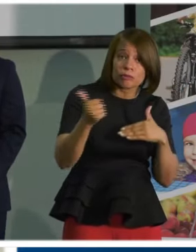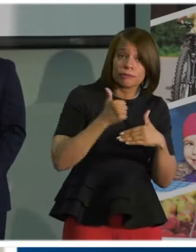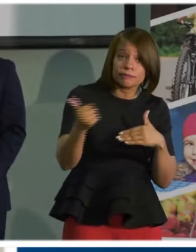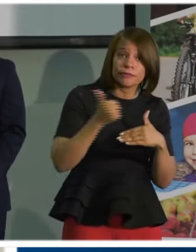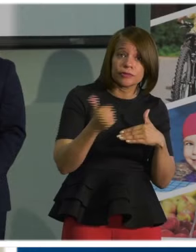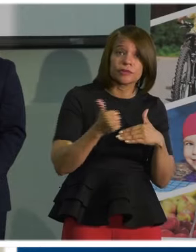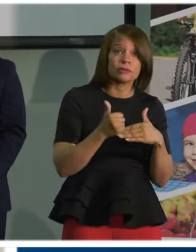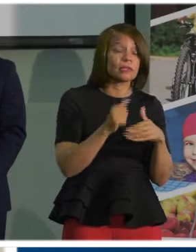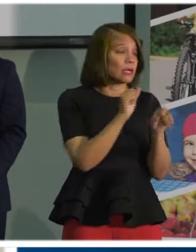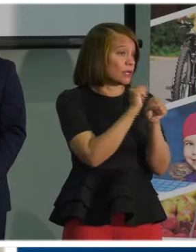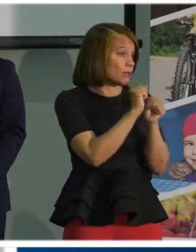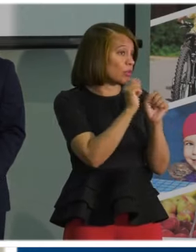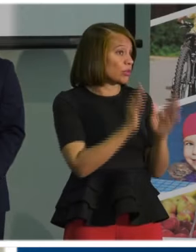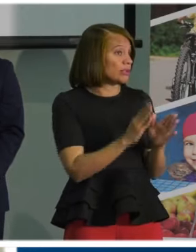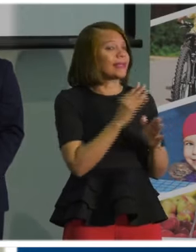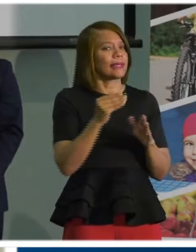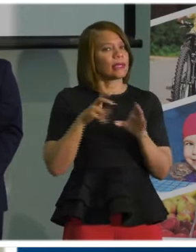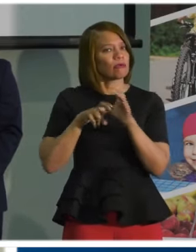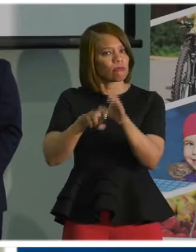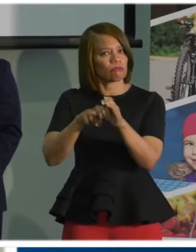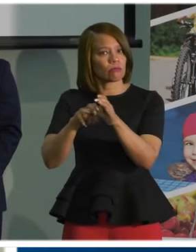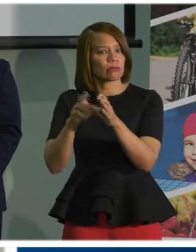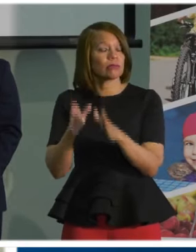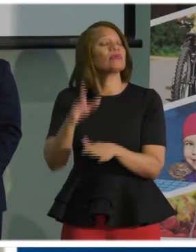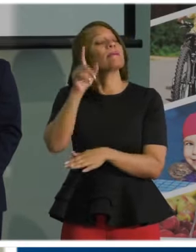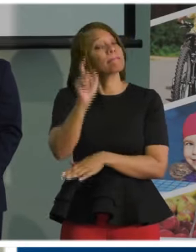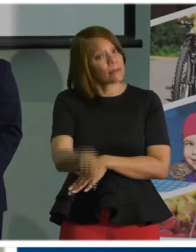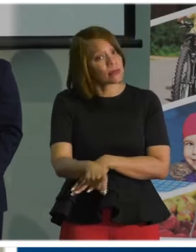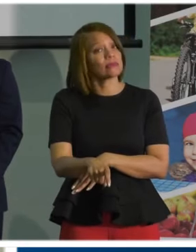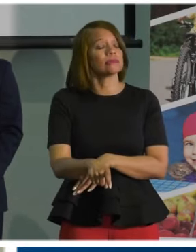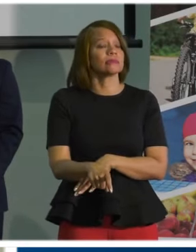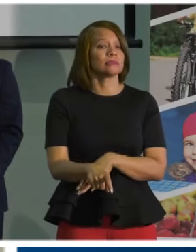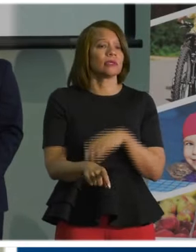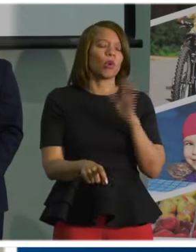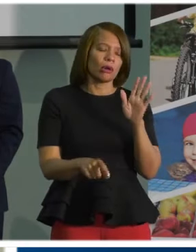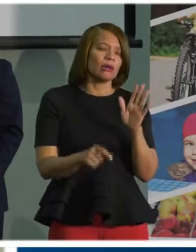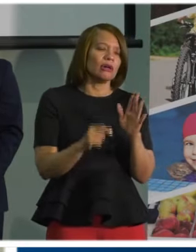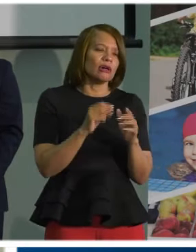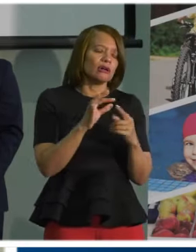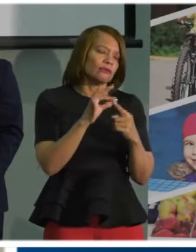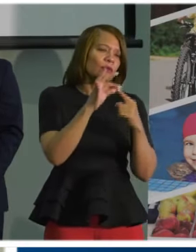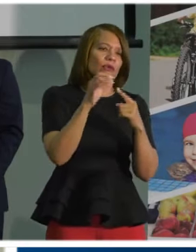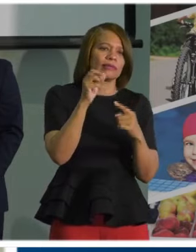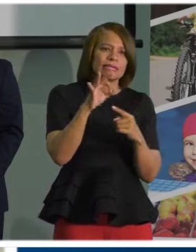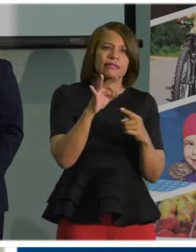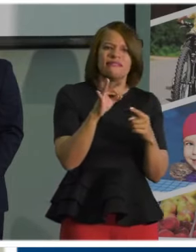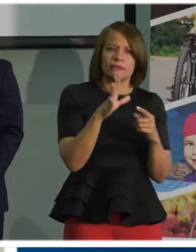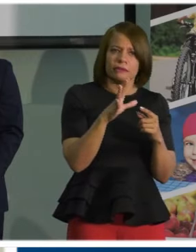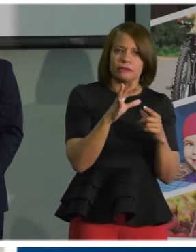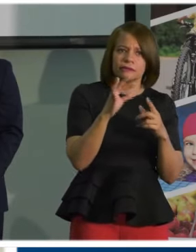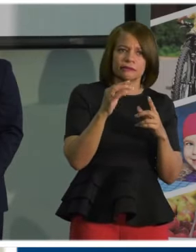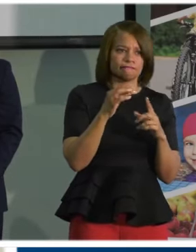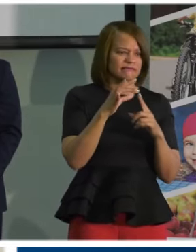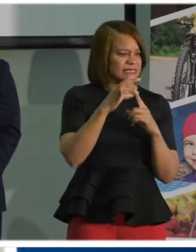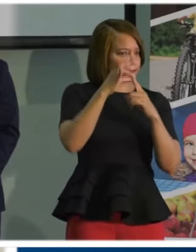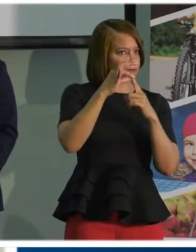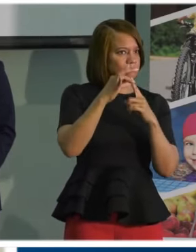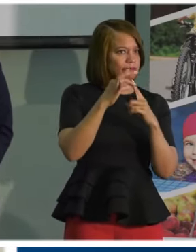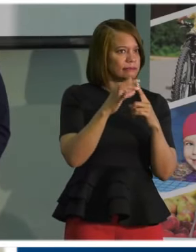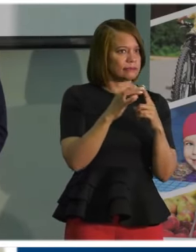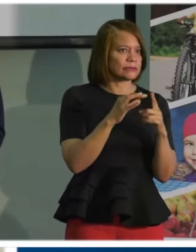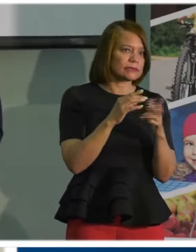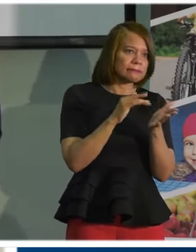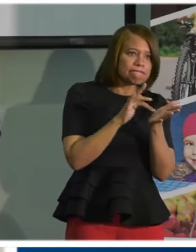Of course, there are exemptions for medical or behavioral condition or disability. Young people under the